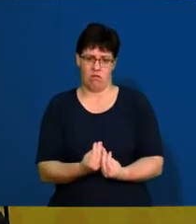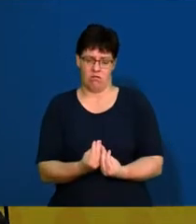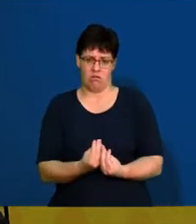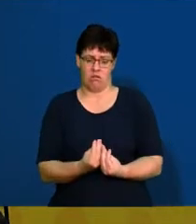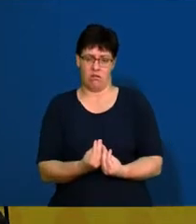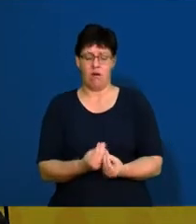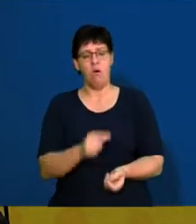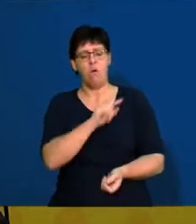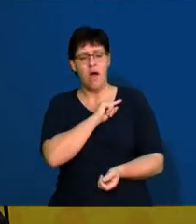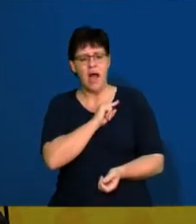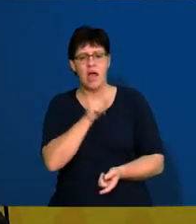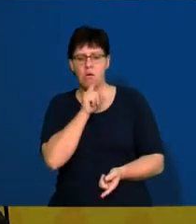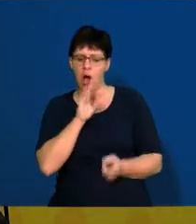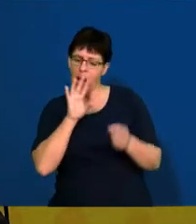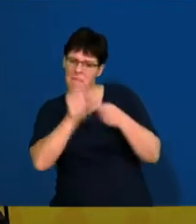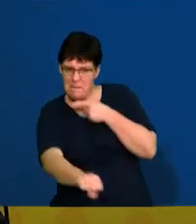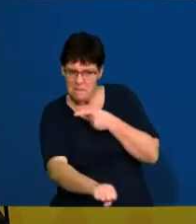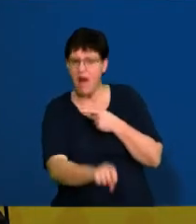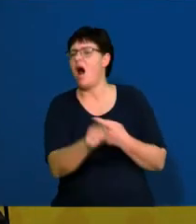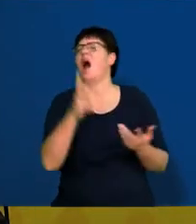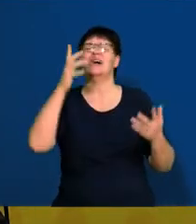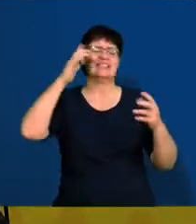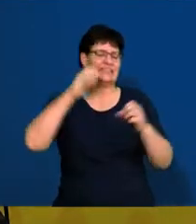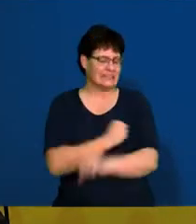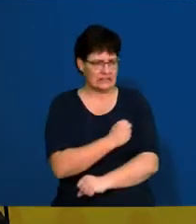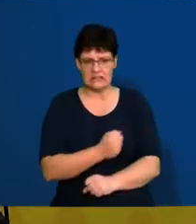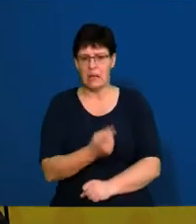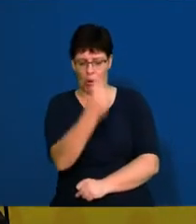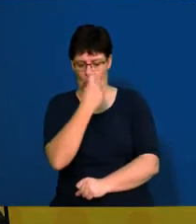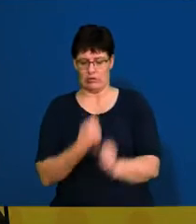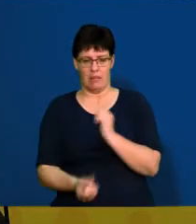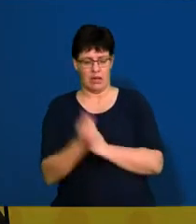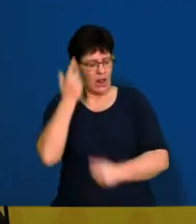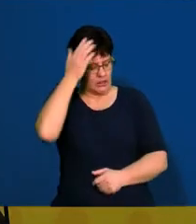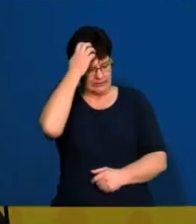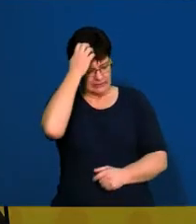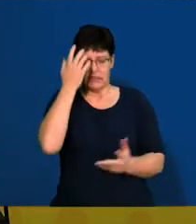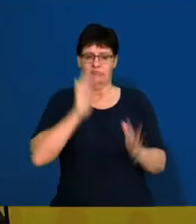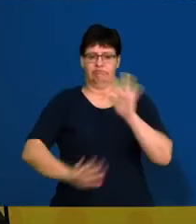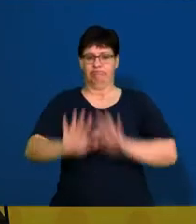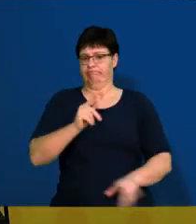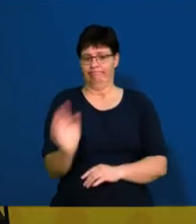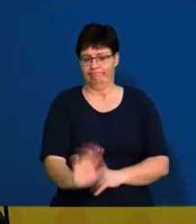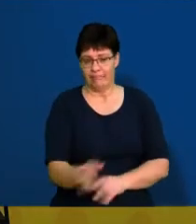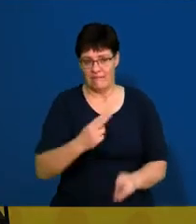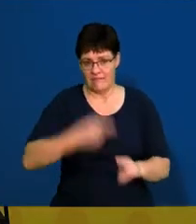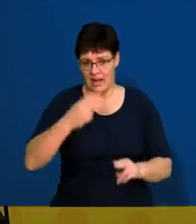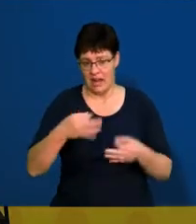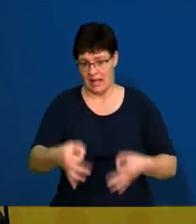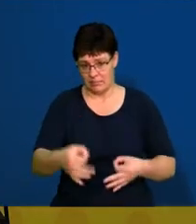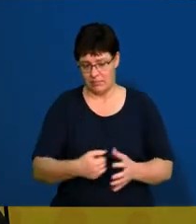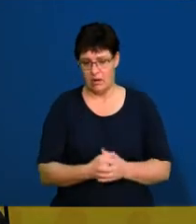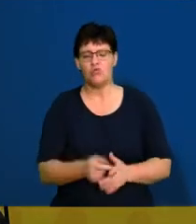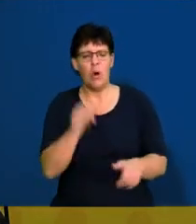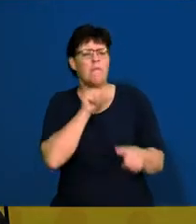that you don't get found out if a question like that comes along in your final paper. So